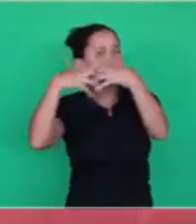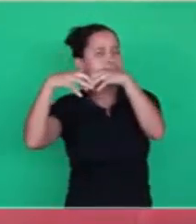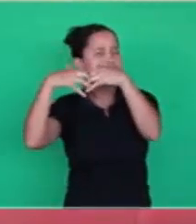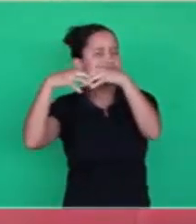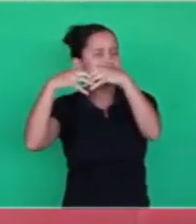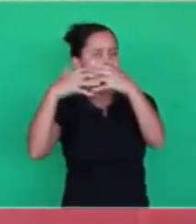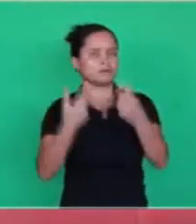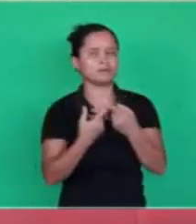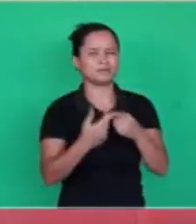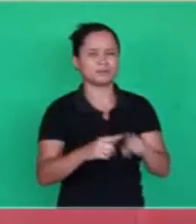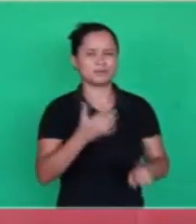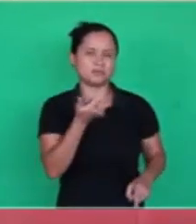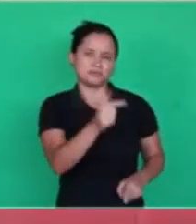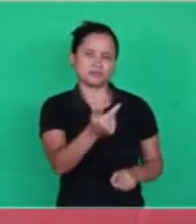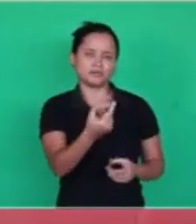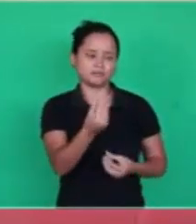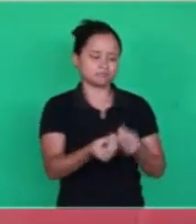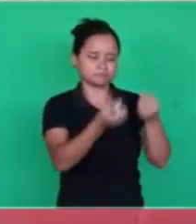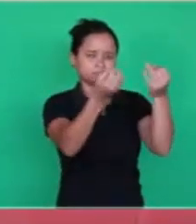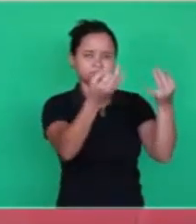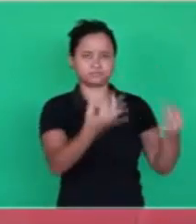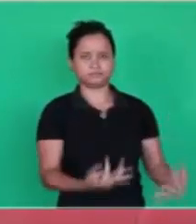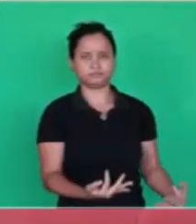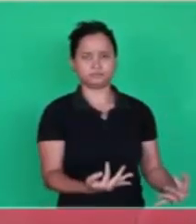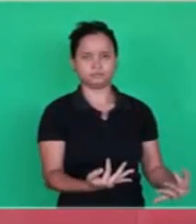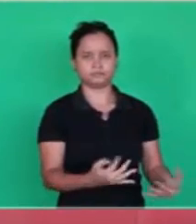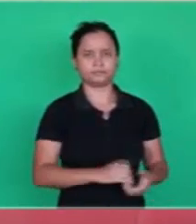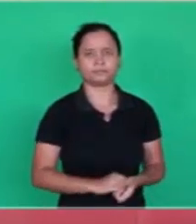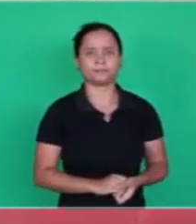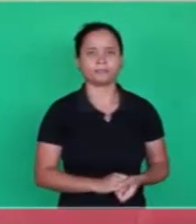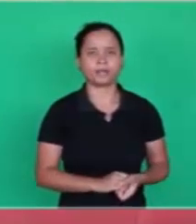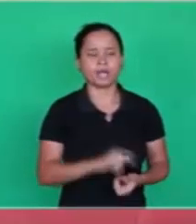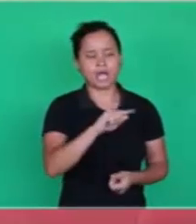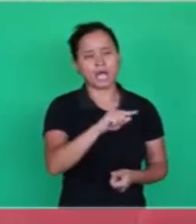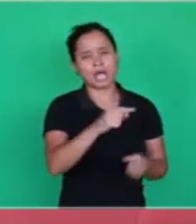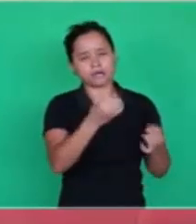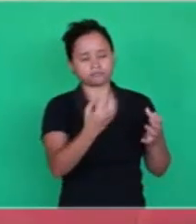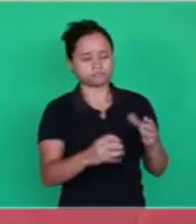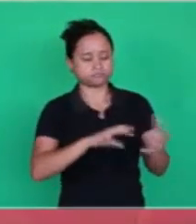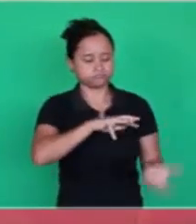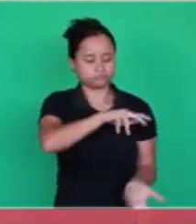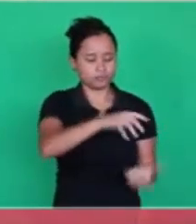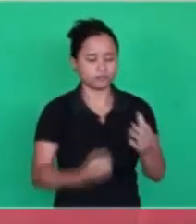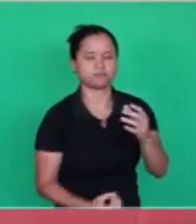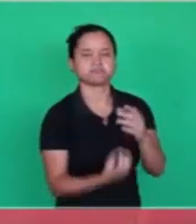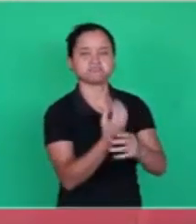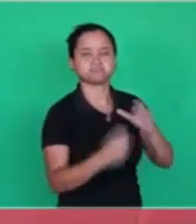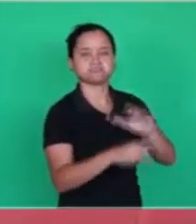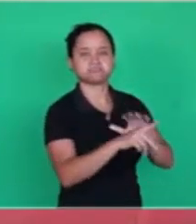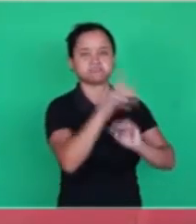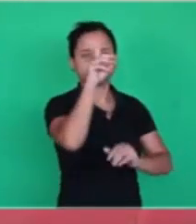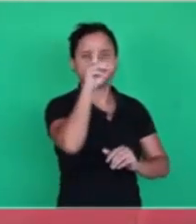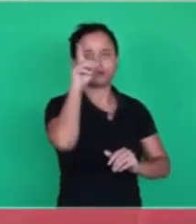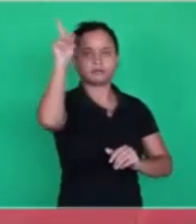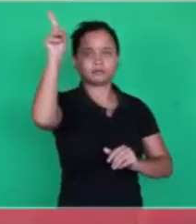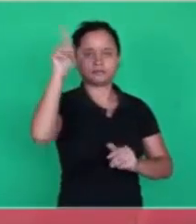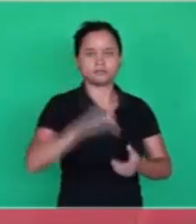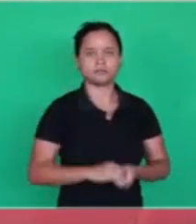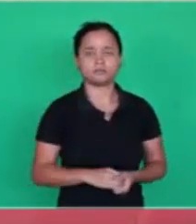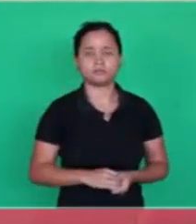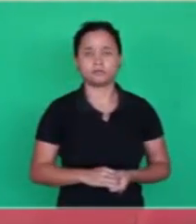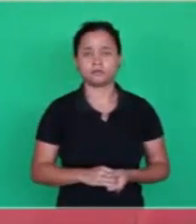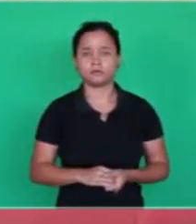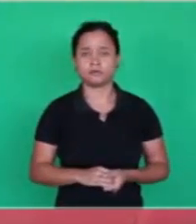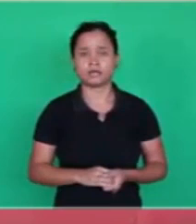don't always have conditions to say that the world was created by God. They